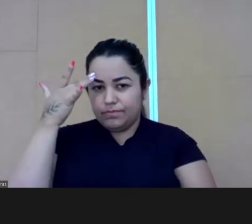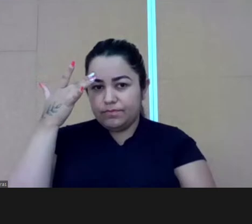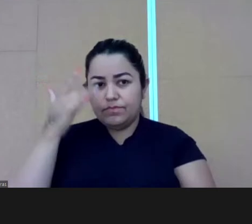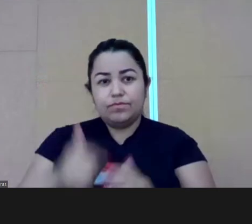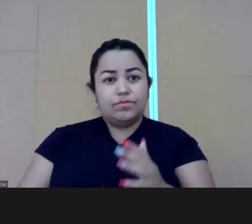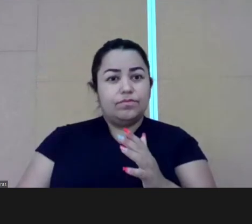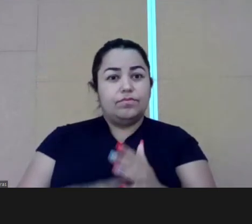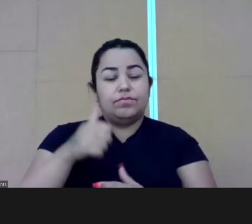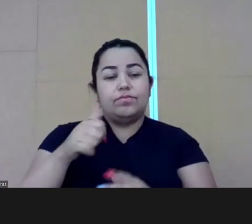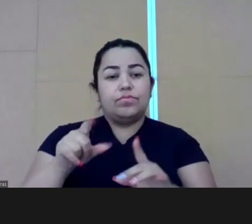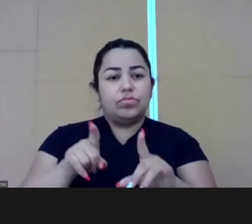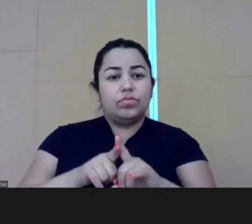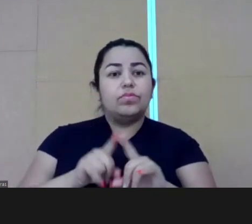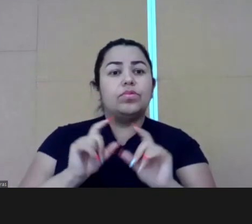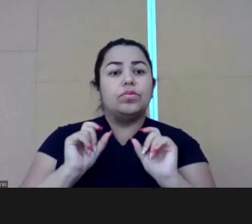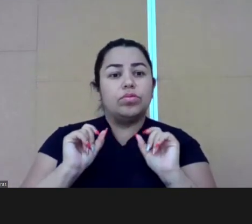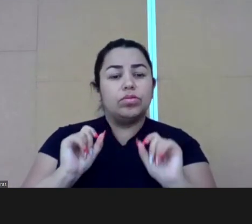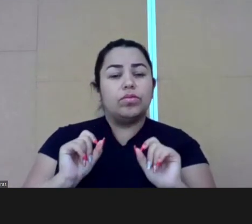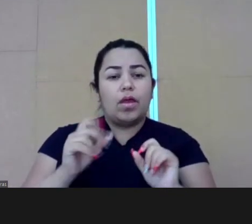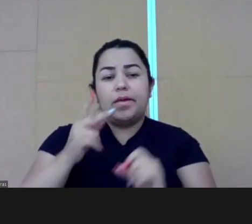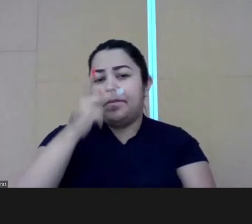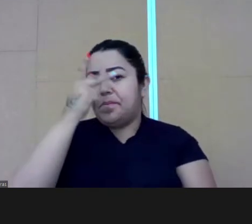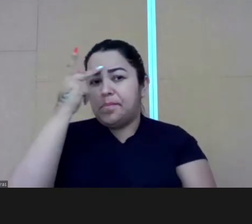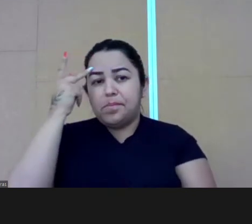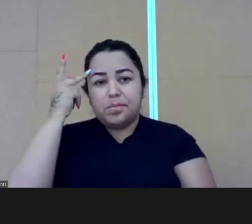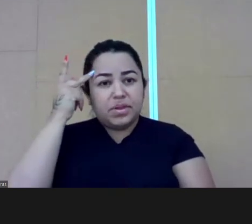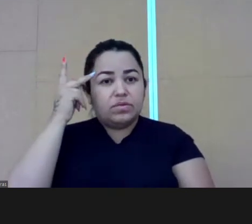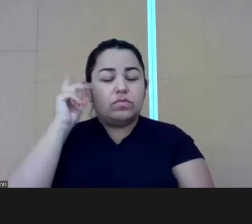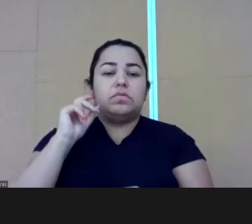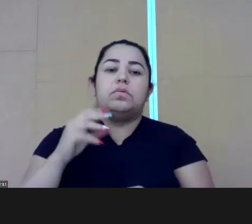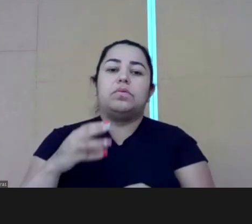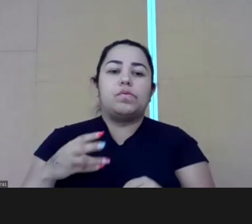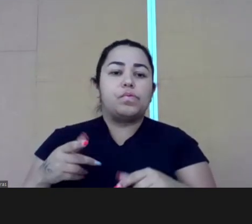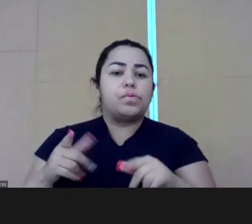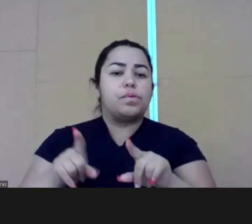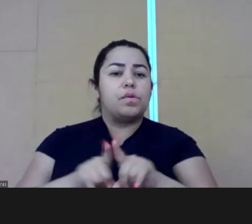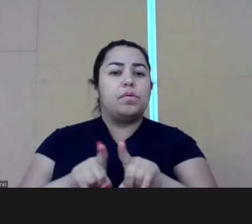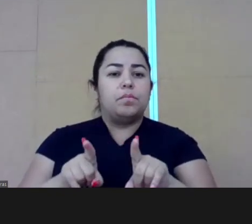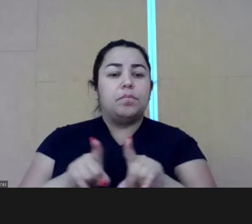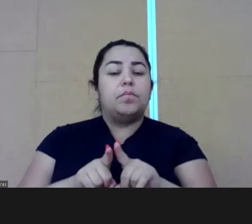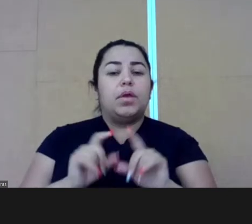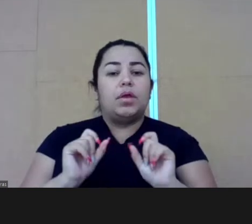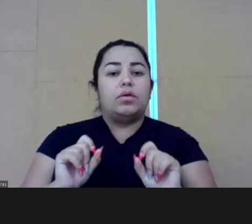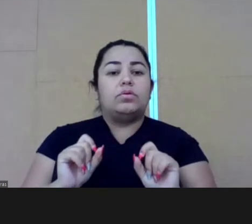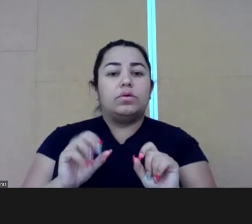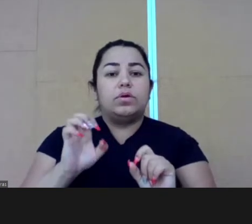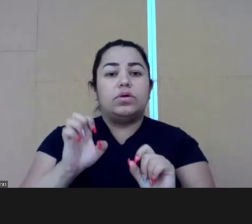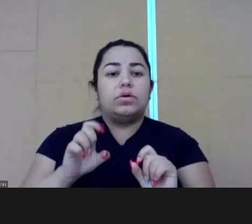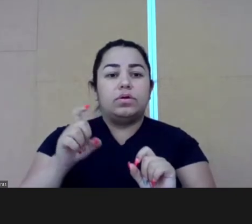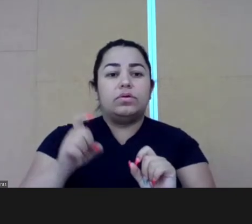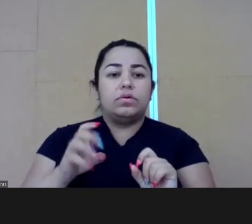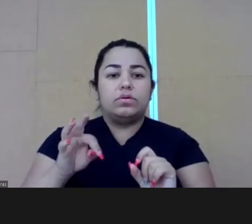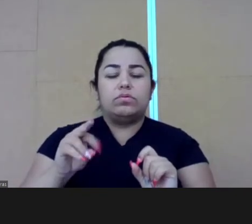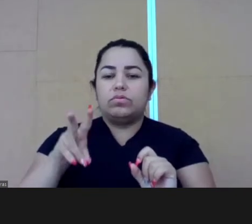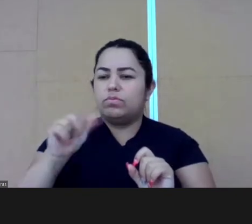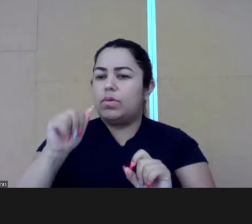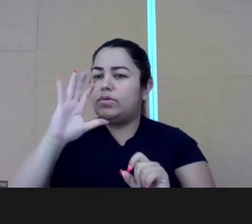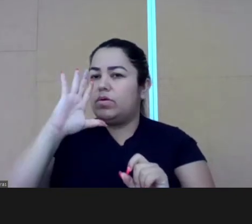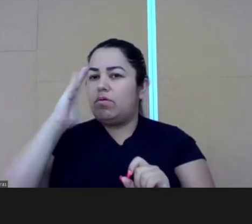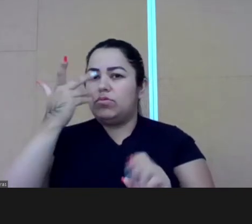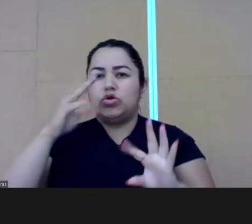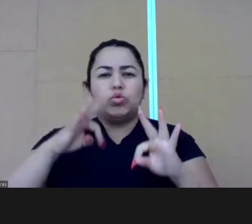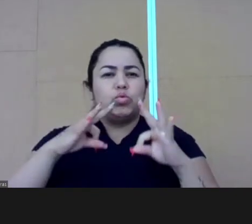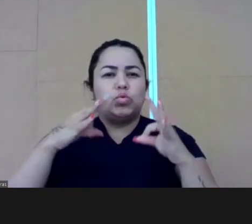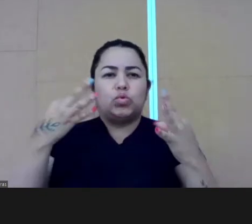in the meeting that I had these two people, one was my immediate boss at that moment. She was like a tractor.